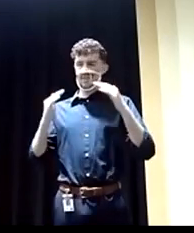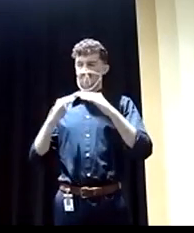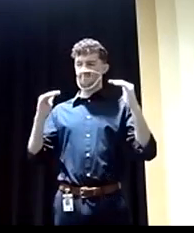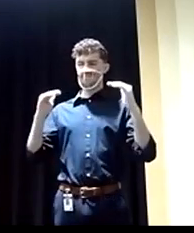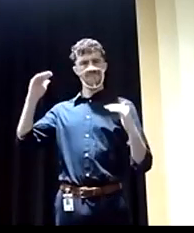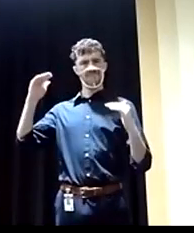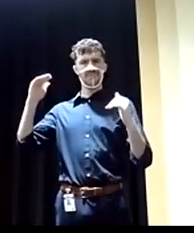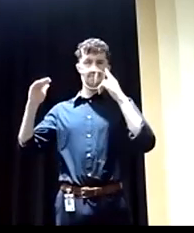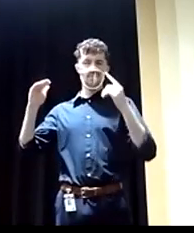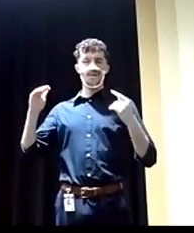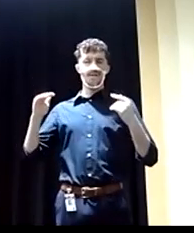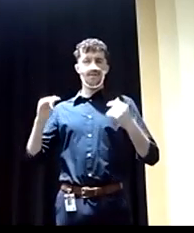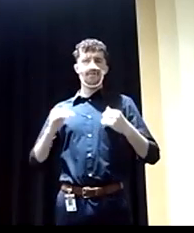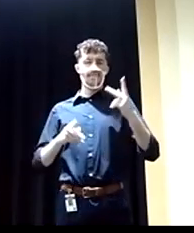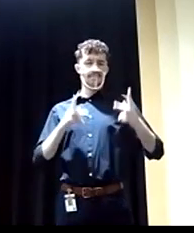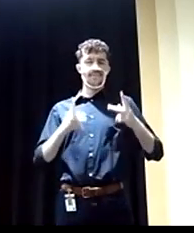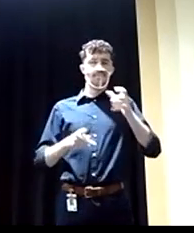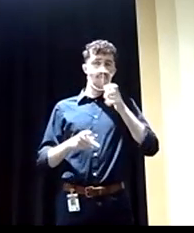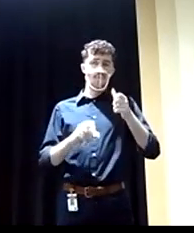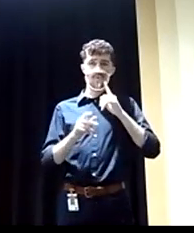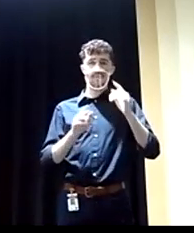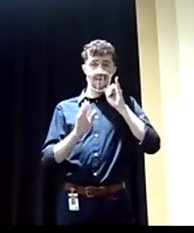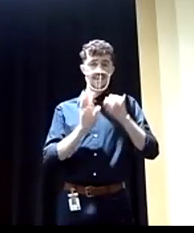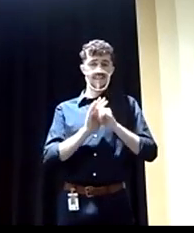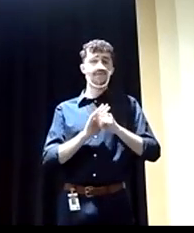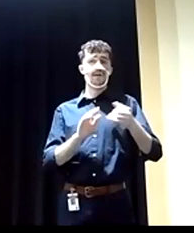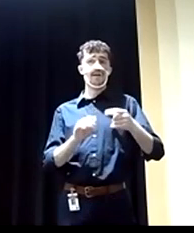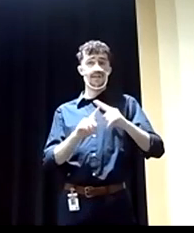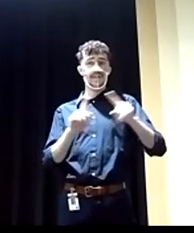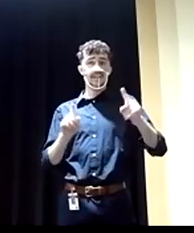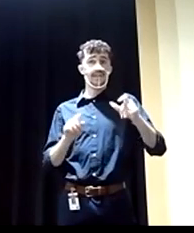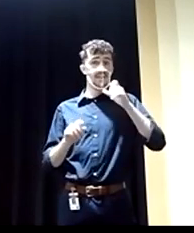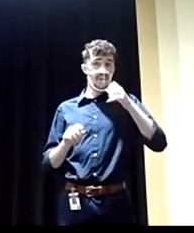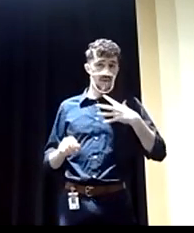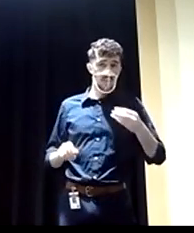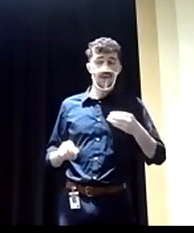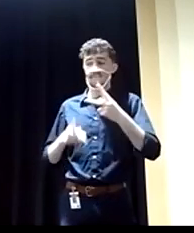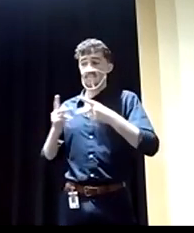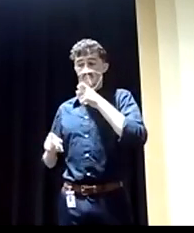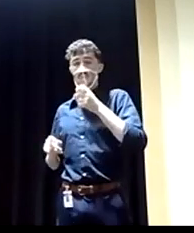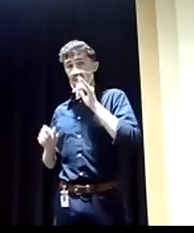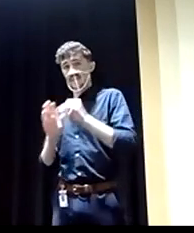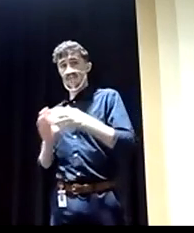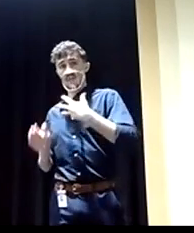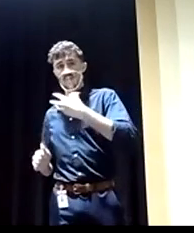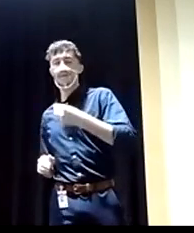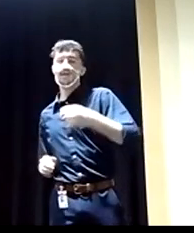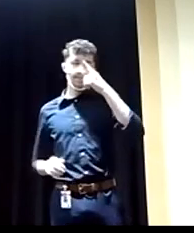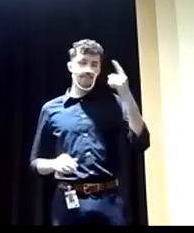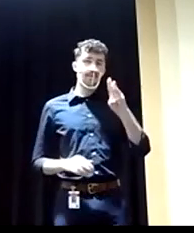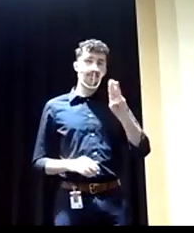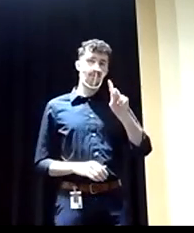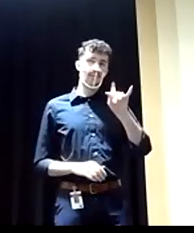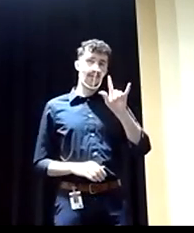people of color in Pennsylvania nationally actually is working on a plan to address that. The black mortality rate is